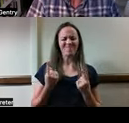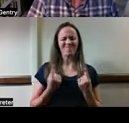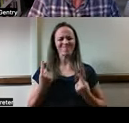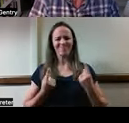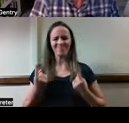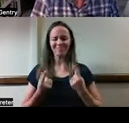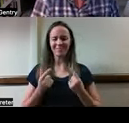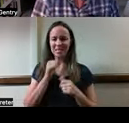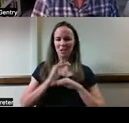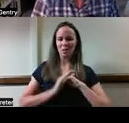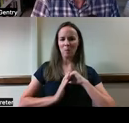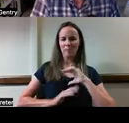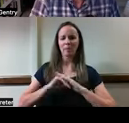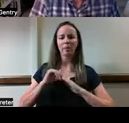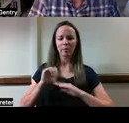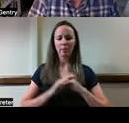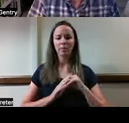not feeling comfortable about it.